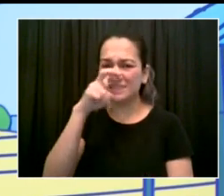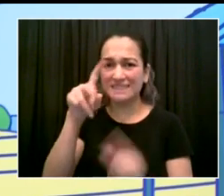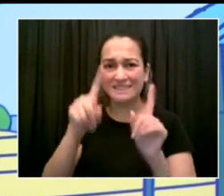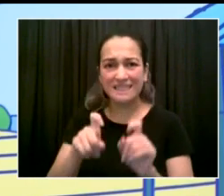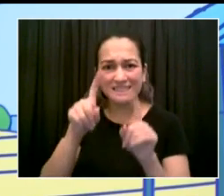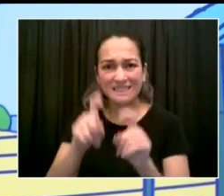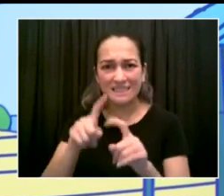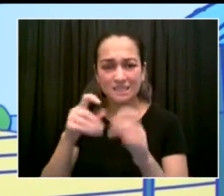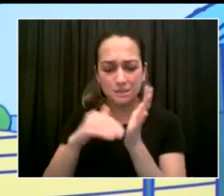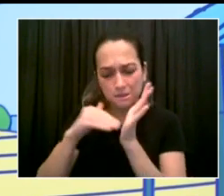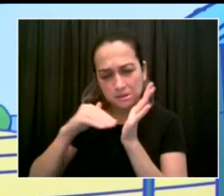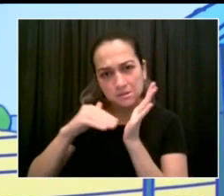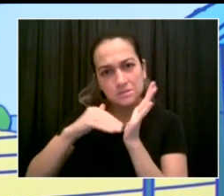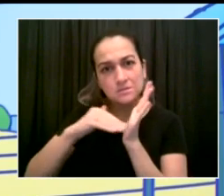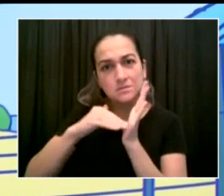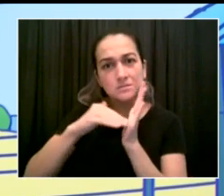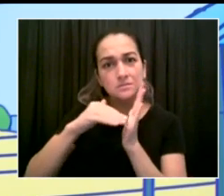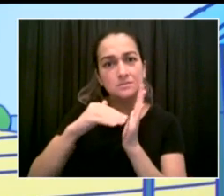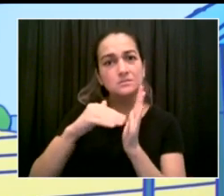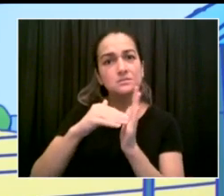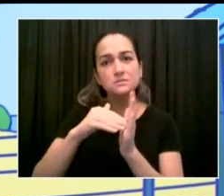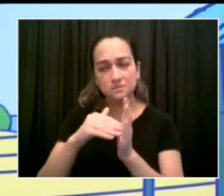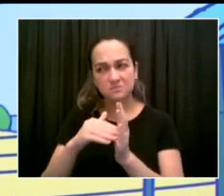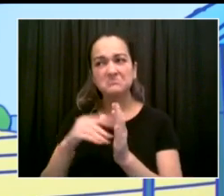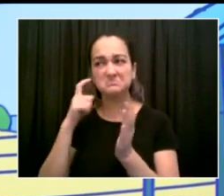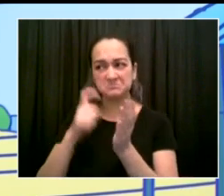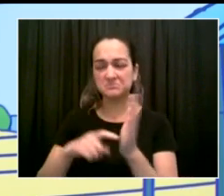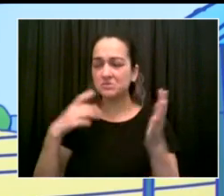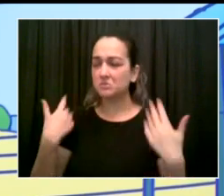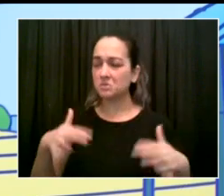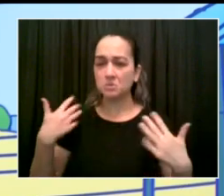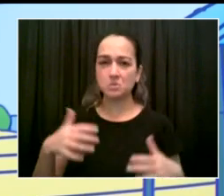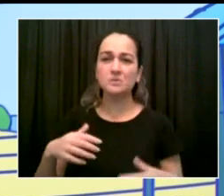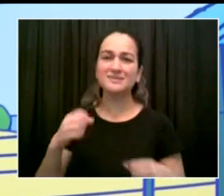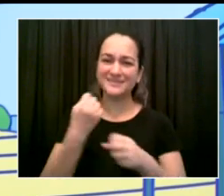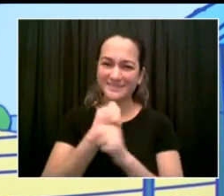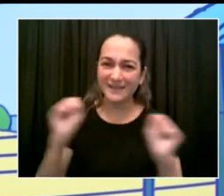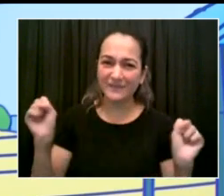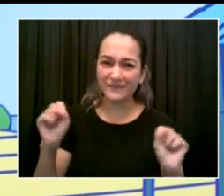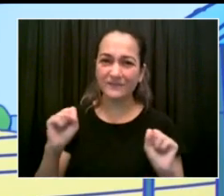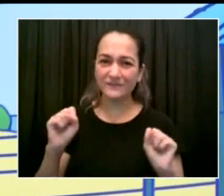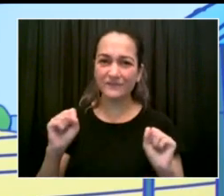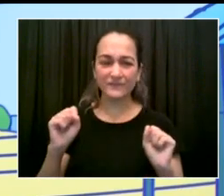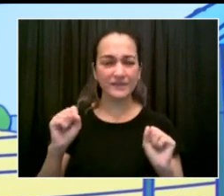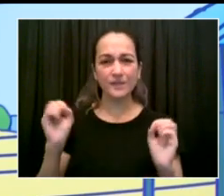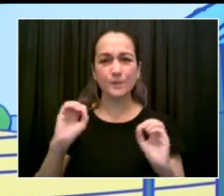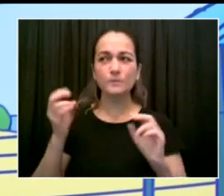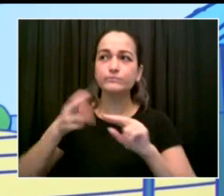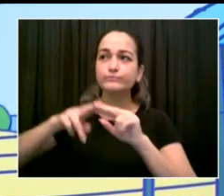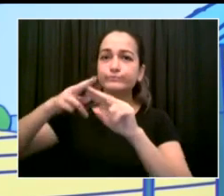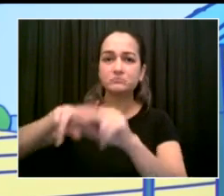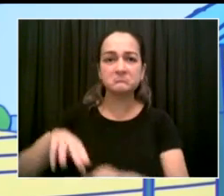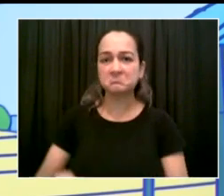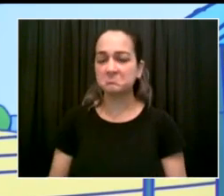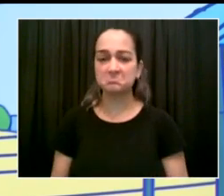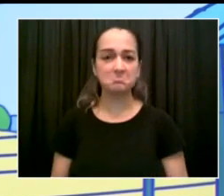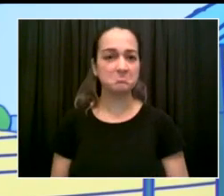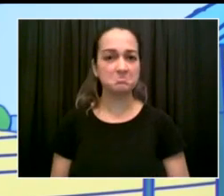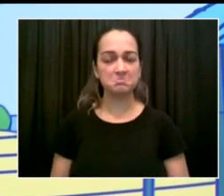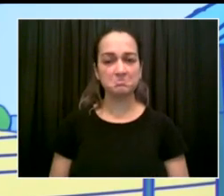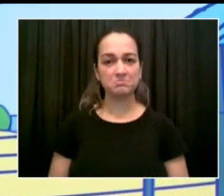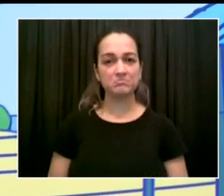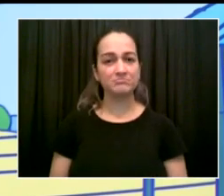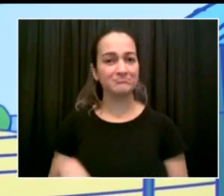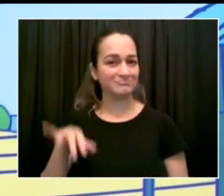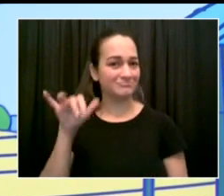last year, vaccination, and vaccination on a massive, massive scale. I want you to think about,